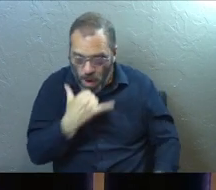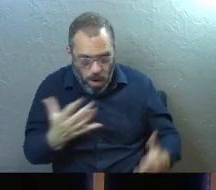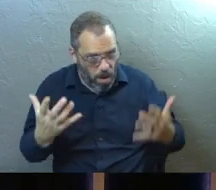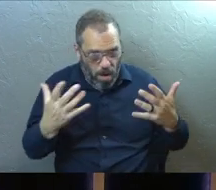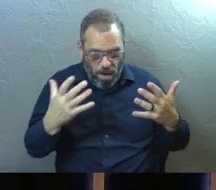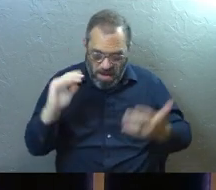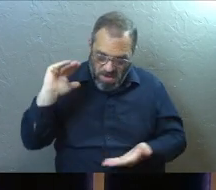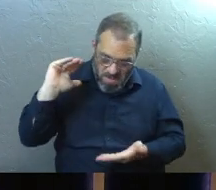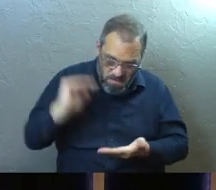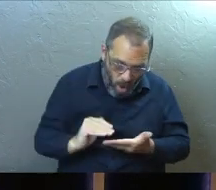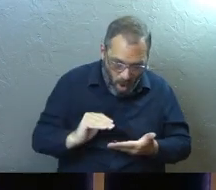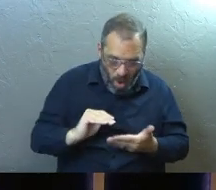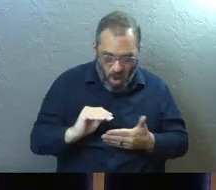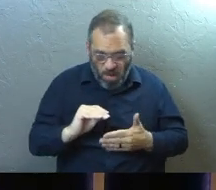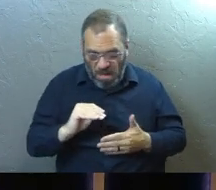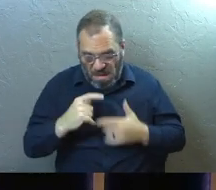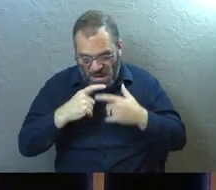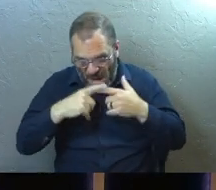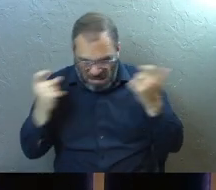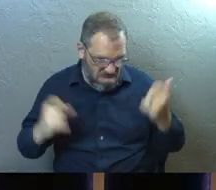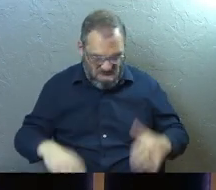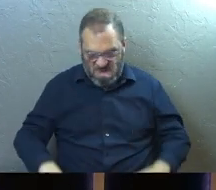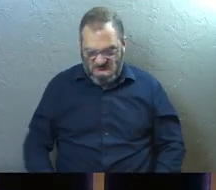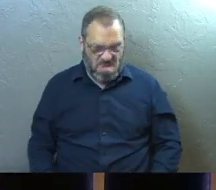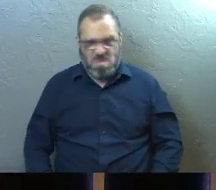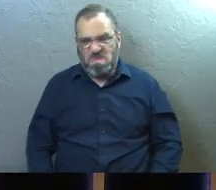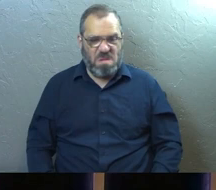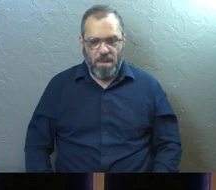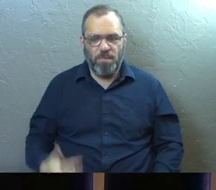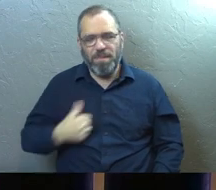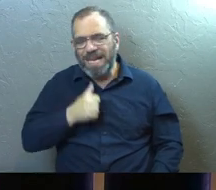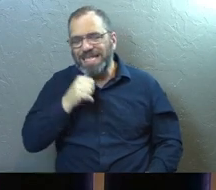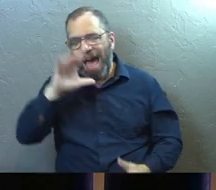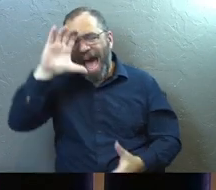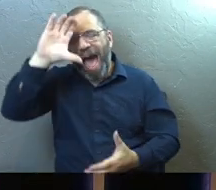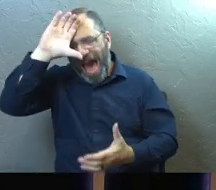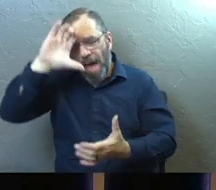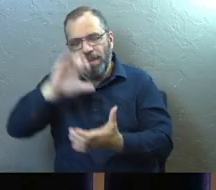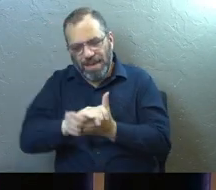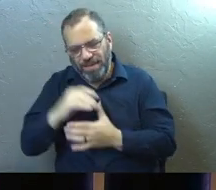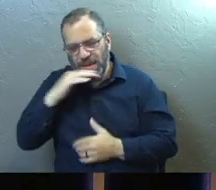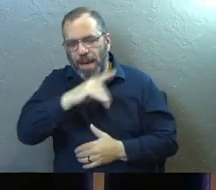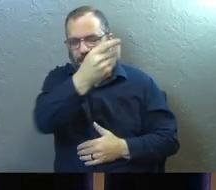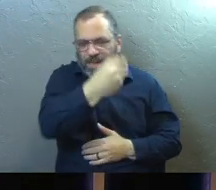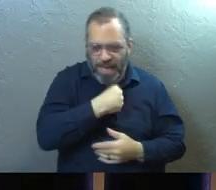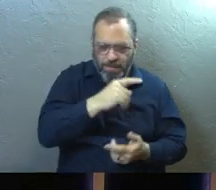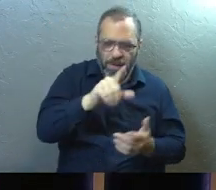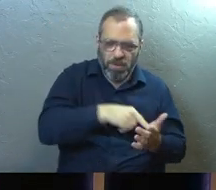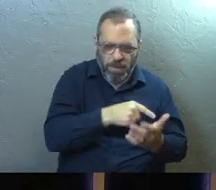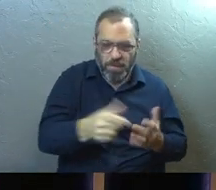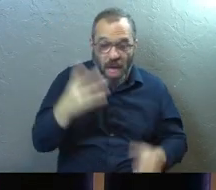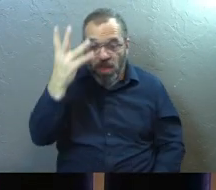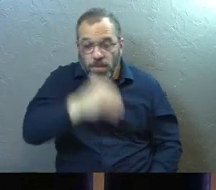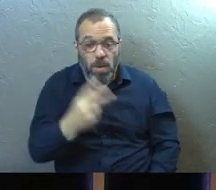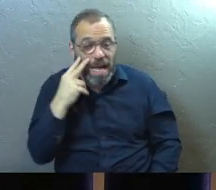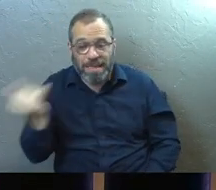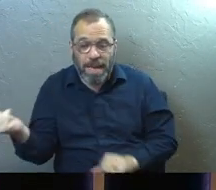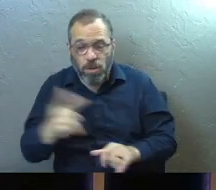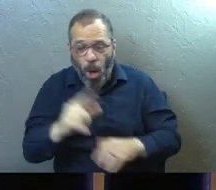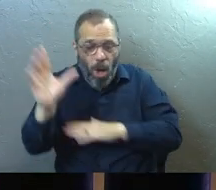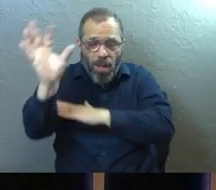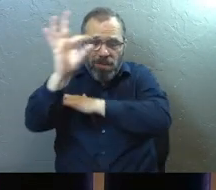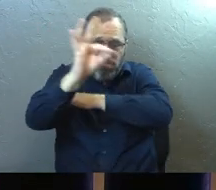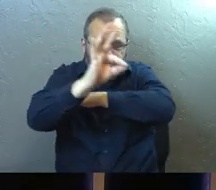and small and ugly because I believed those lies, and he's brought correction to it. The beauty that I see in every